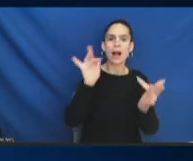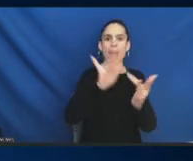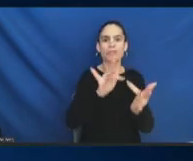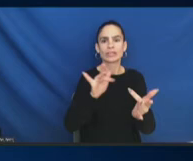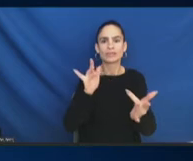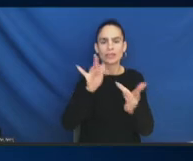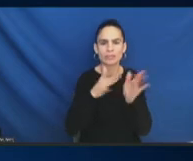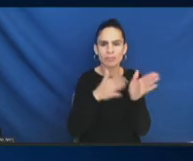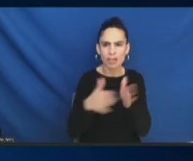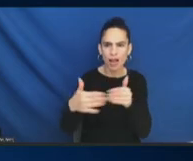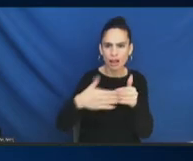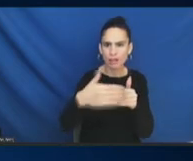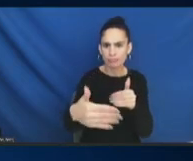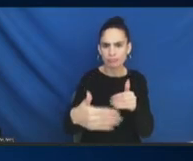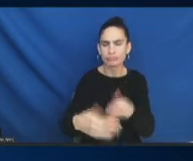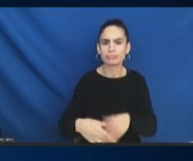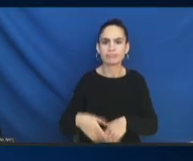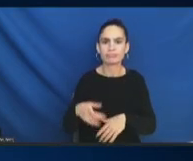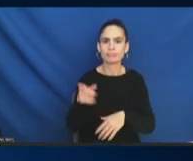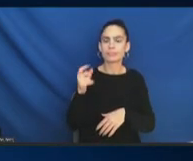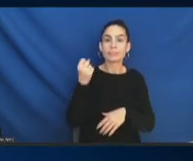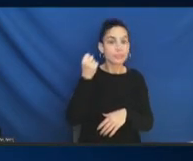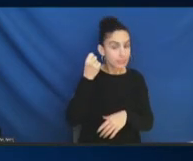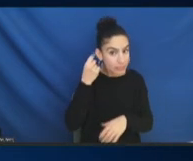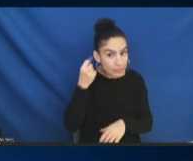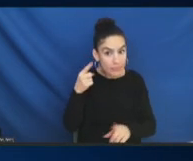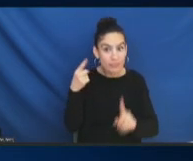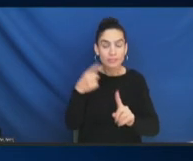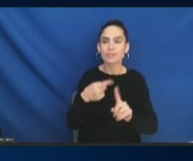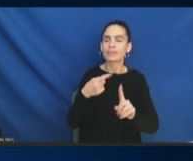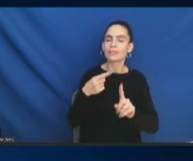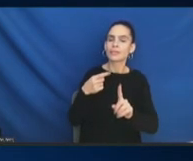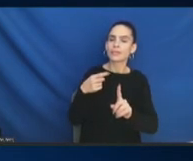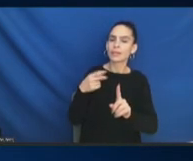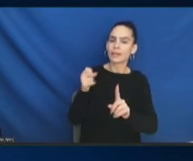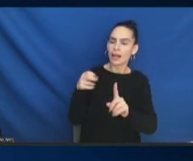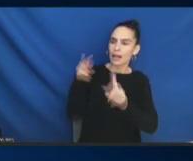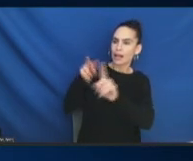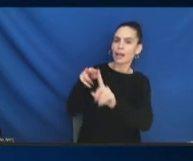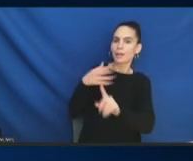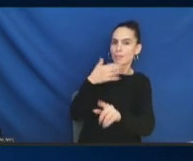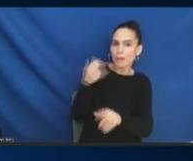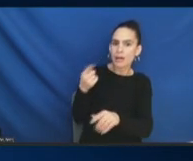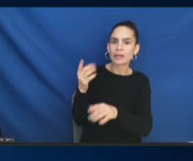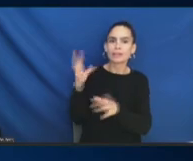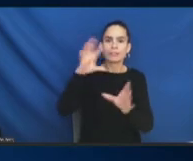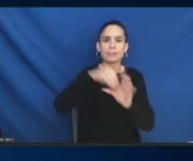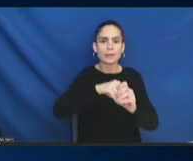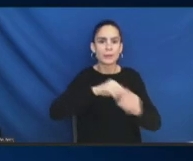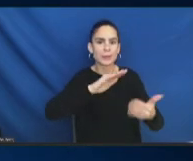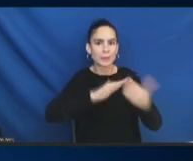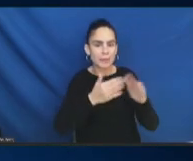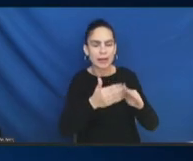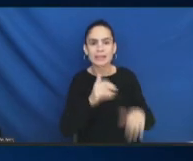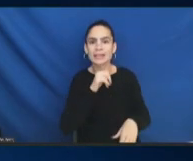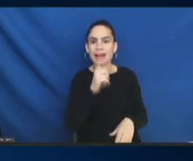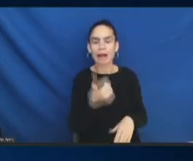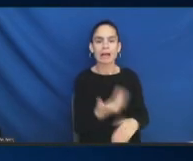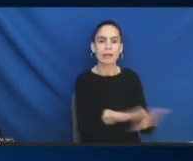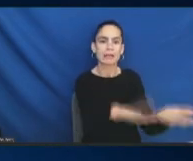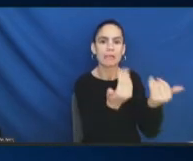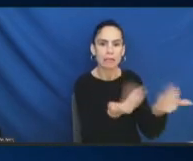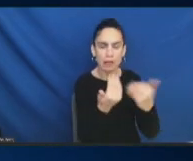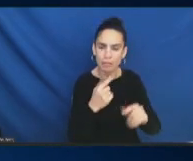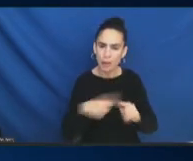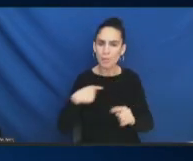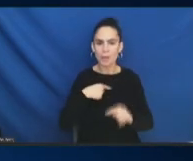understanding that it's better to go to the community rather than asking the community to come to you. And